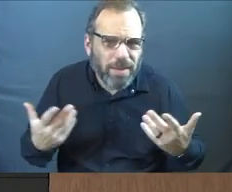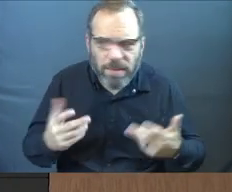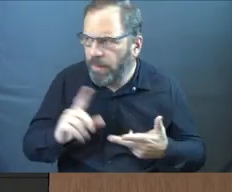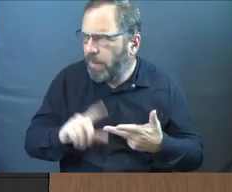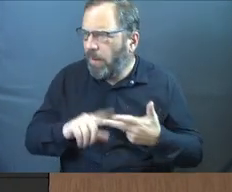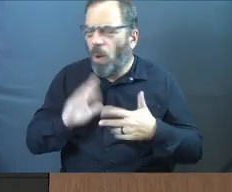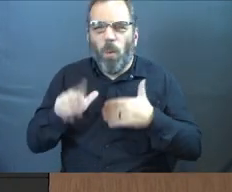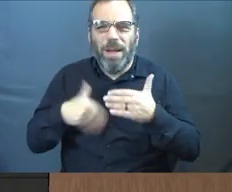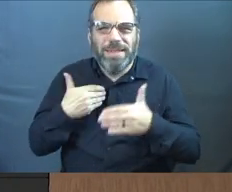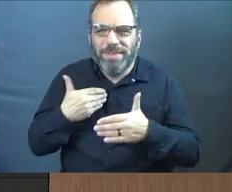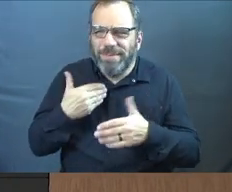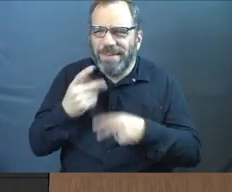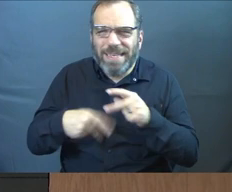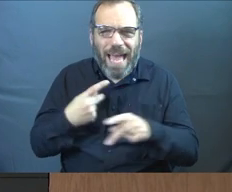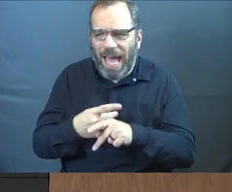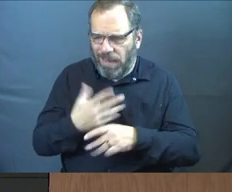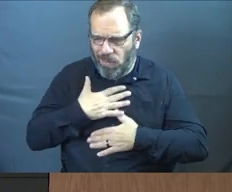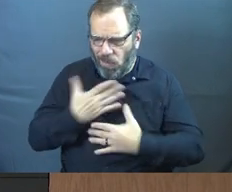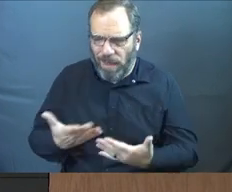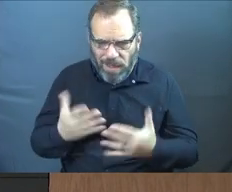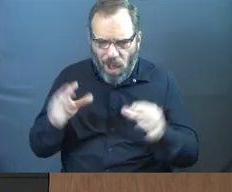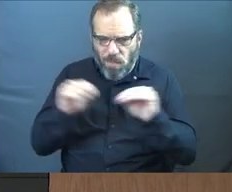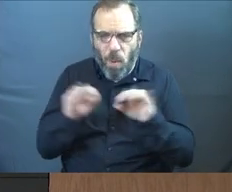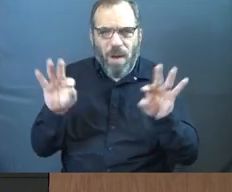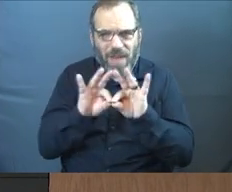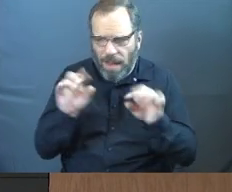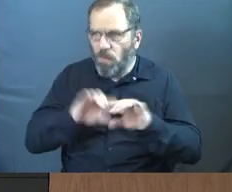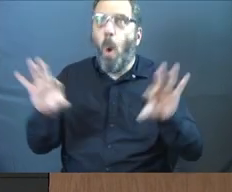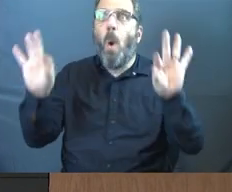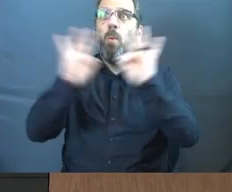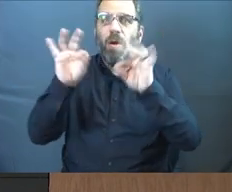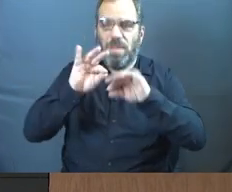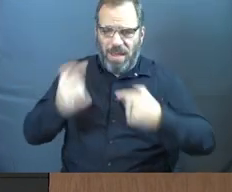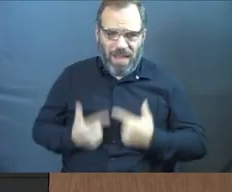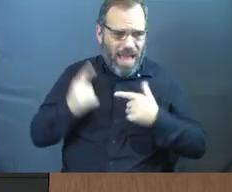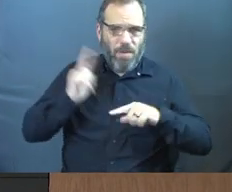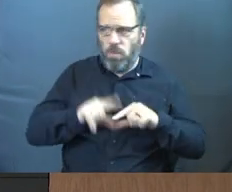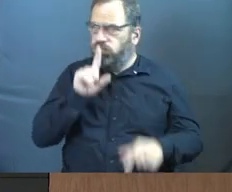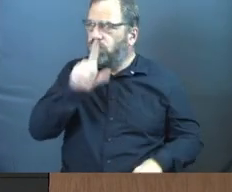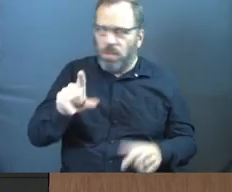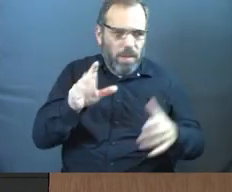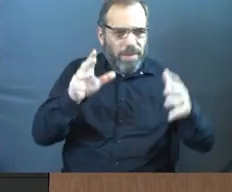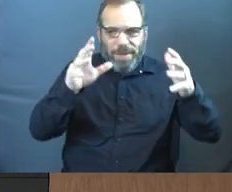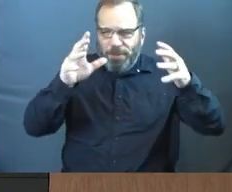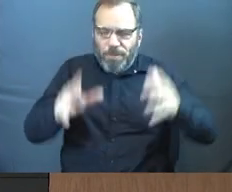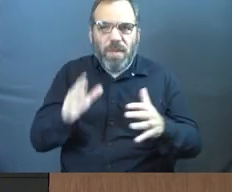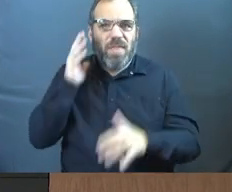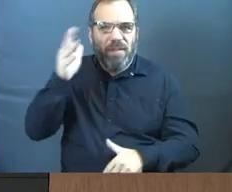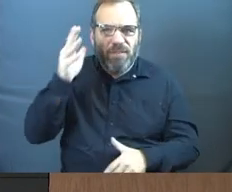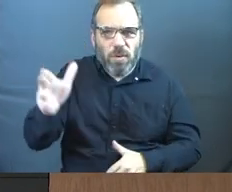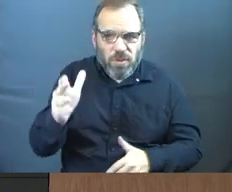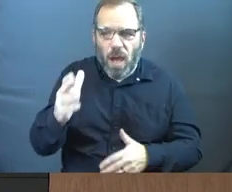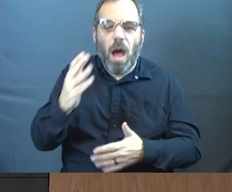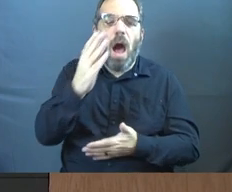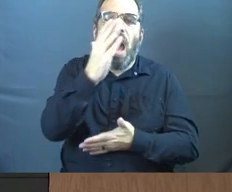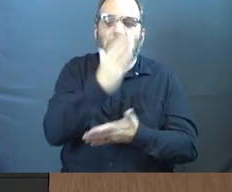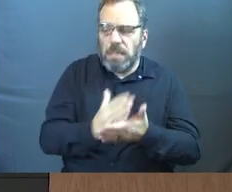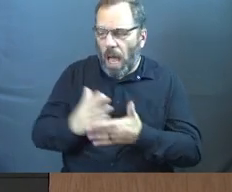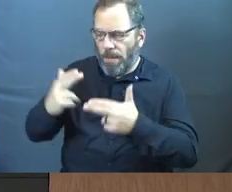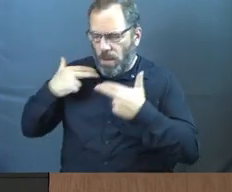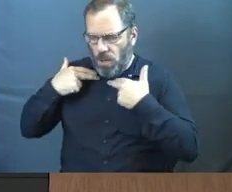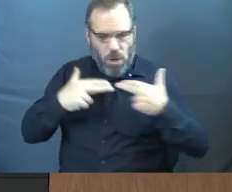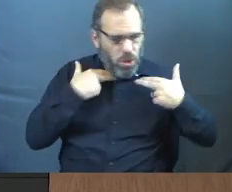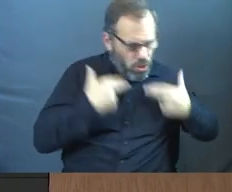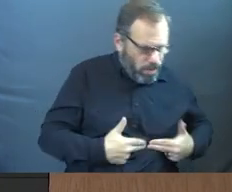What kind of human being ought we to will as more valuable, more worthy of life, more certain of the future? He's saying some human